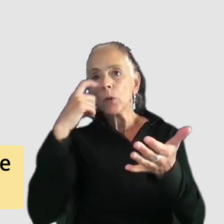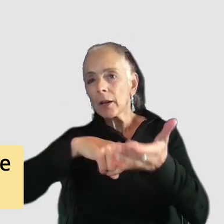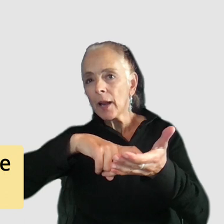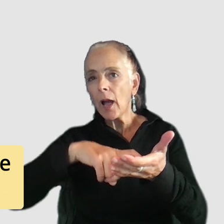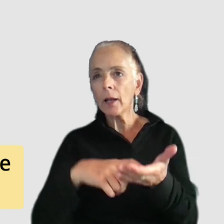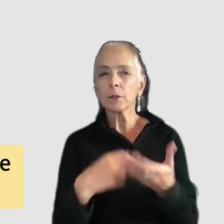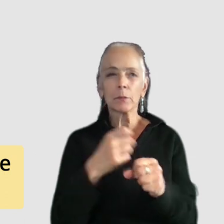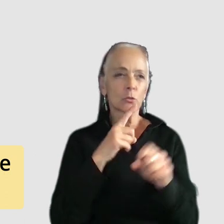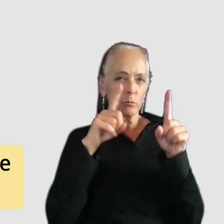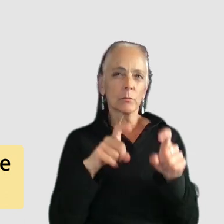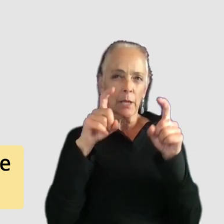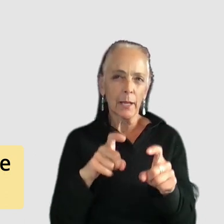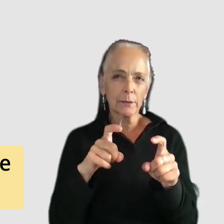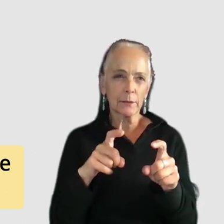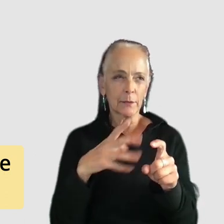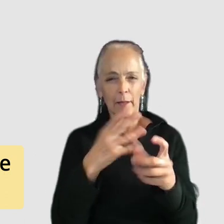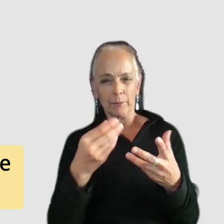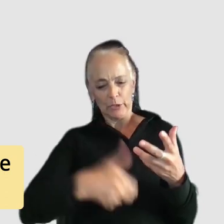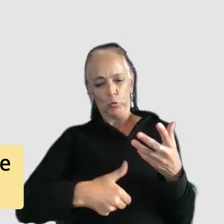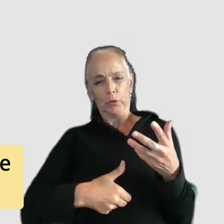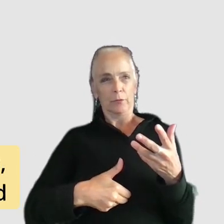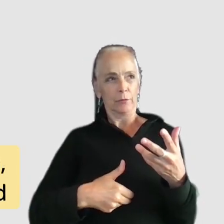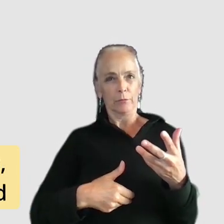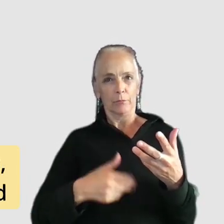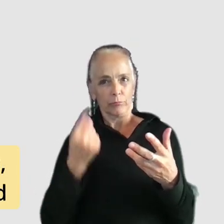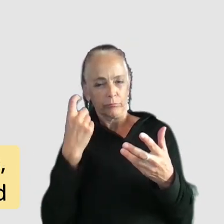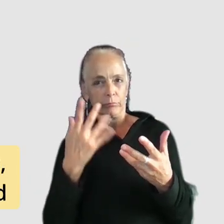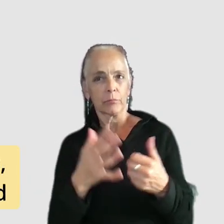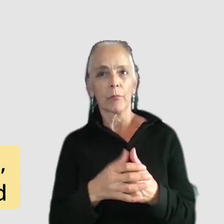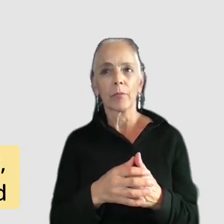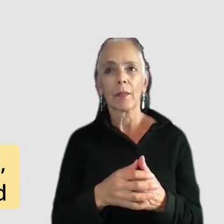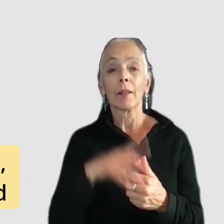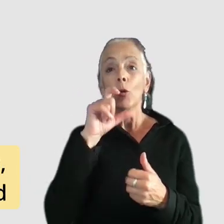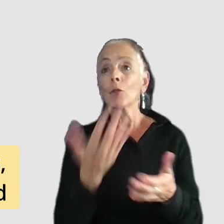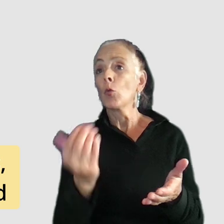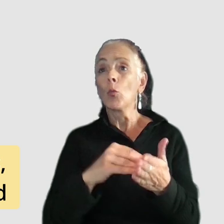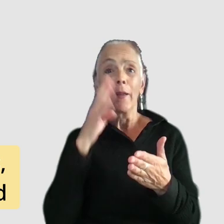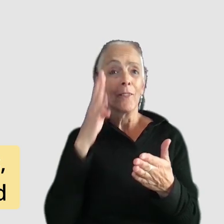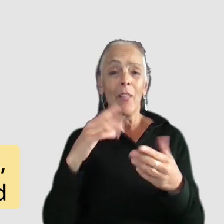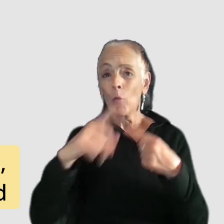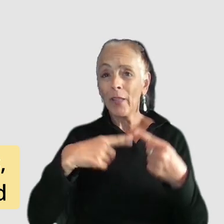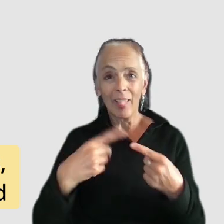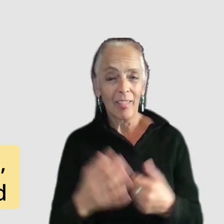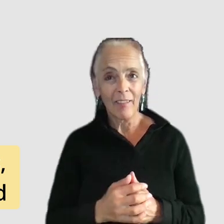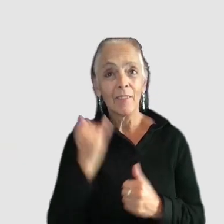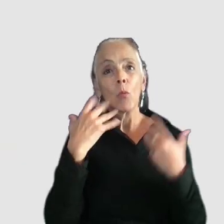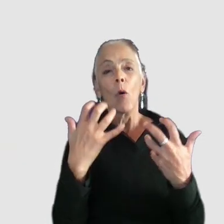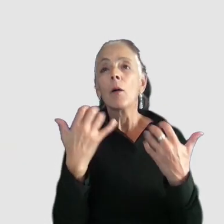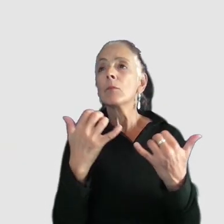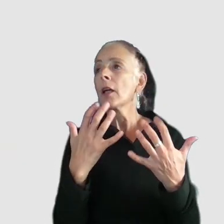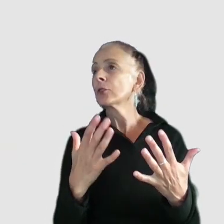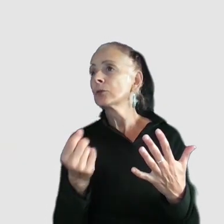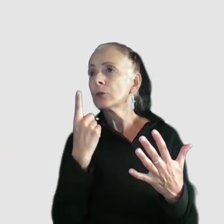test them a bunch make sure they're intuitive to your players there's no need to reinvent the wheel with things like this especially if we want players to understand and